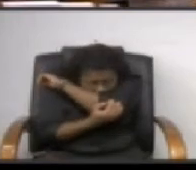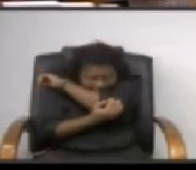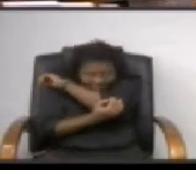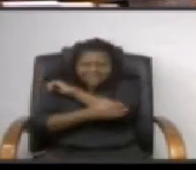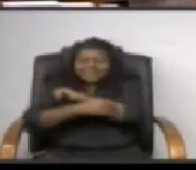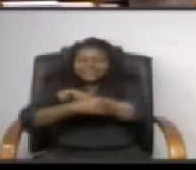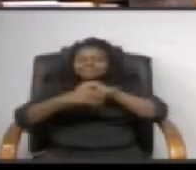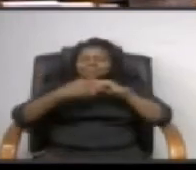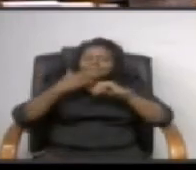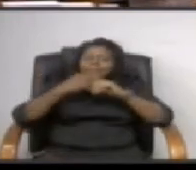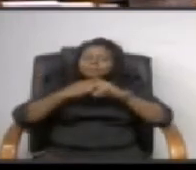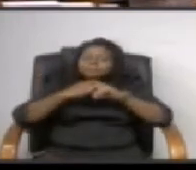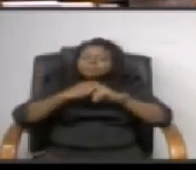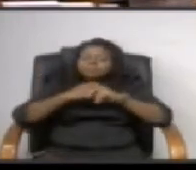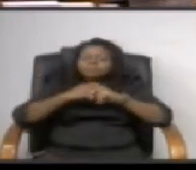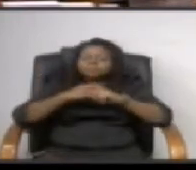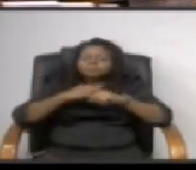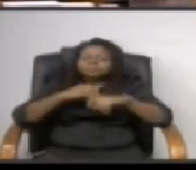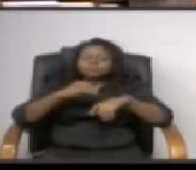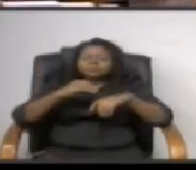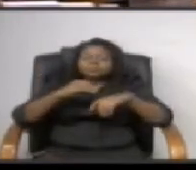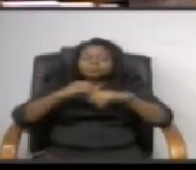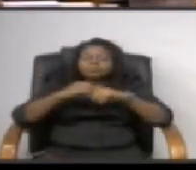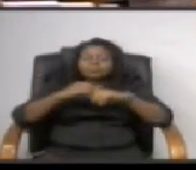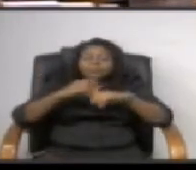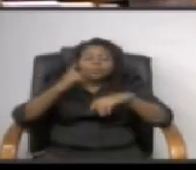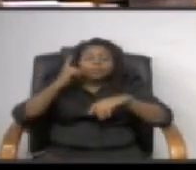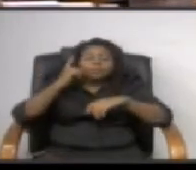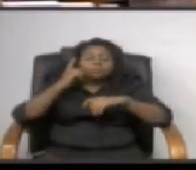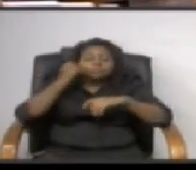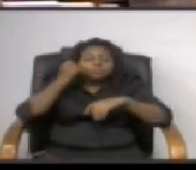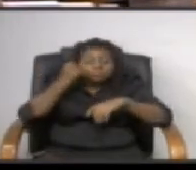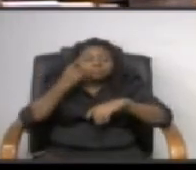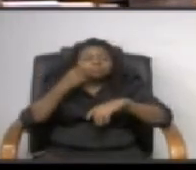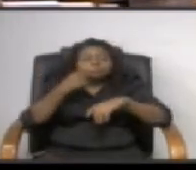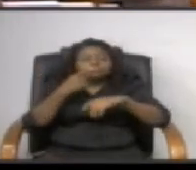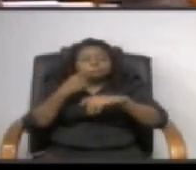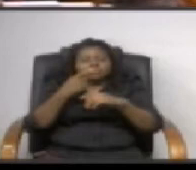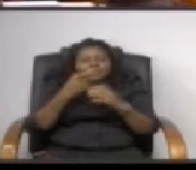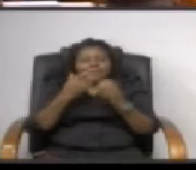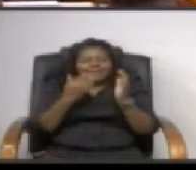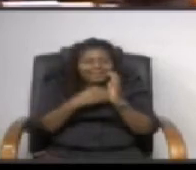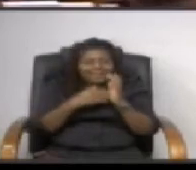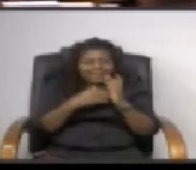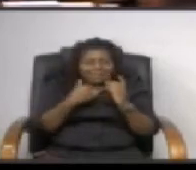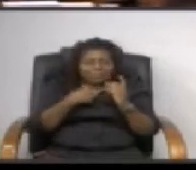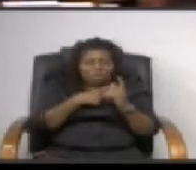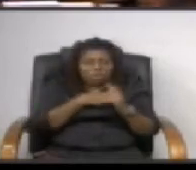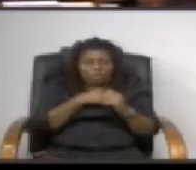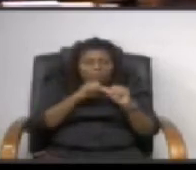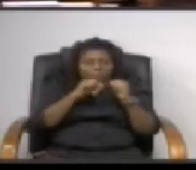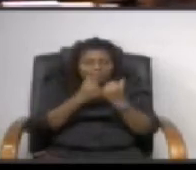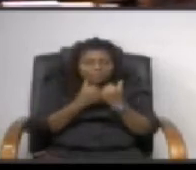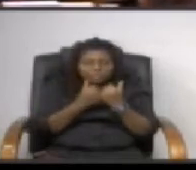um but i the fact that it's before us again our agency is a congressional